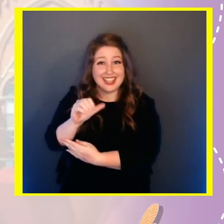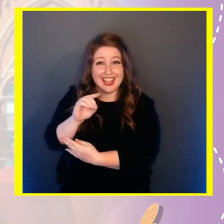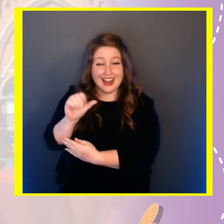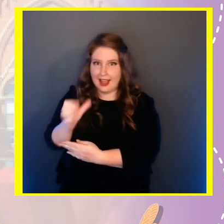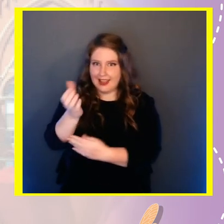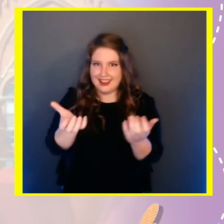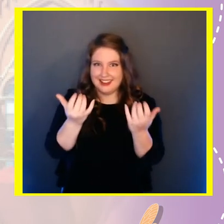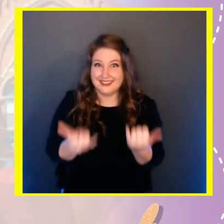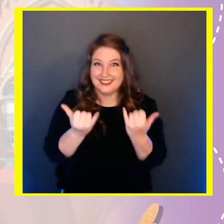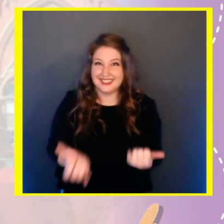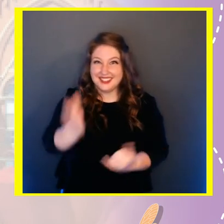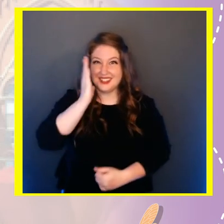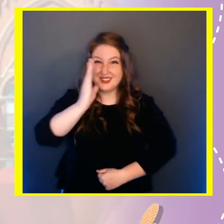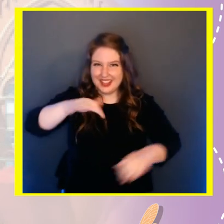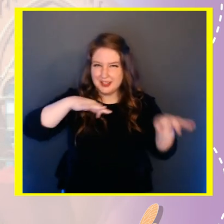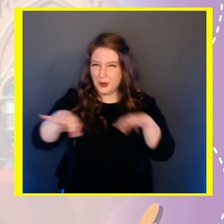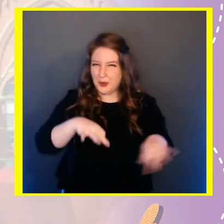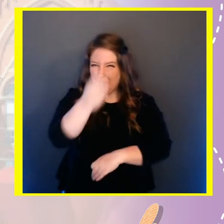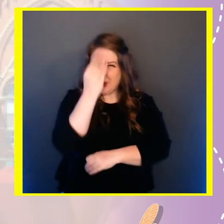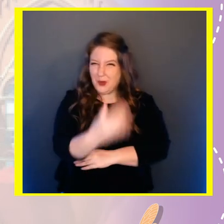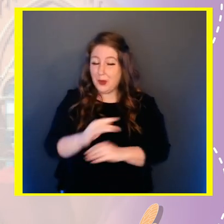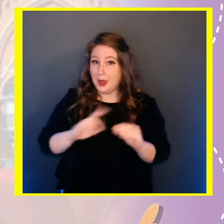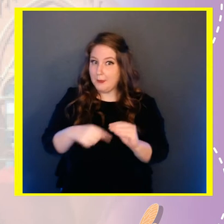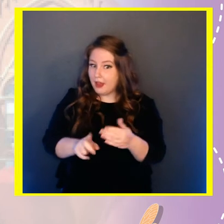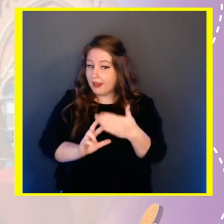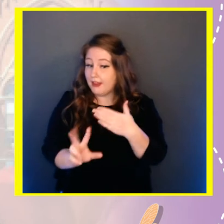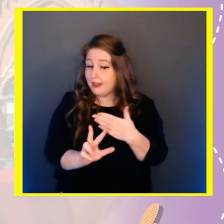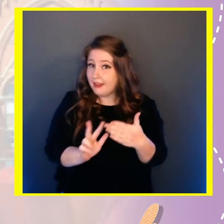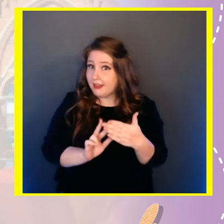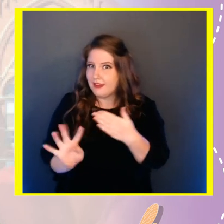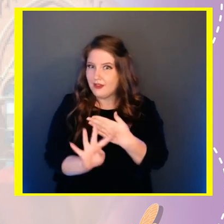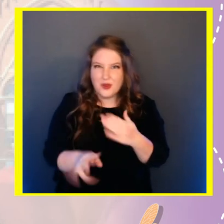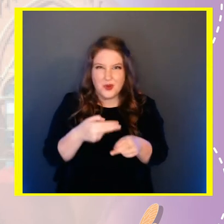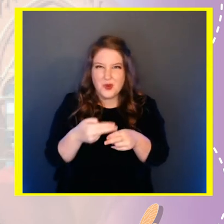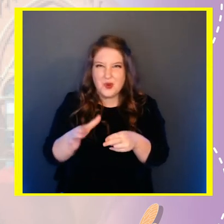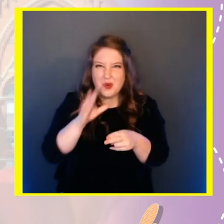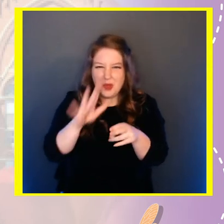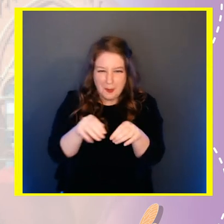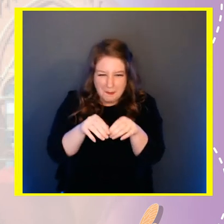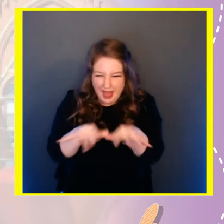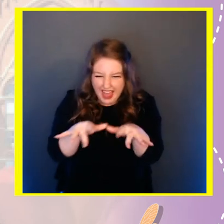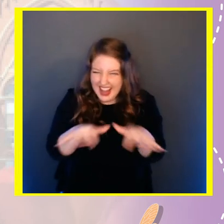the periodical cicadas that are going to be appearing in your backyard in just three or four weeks.